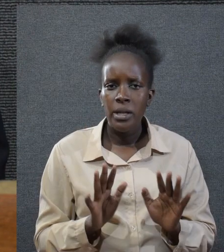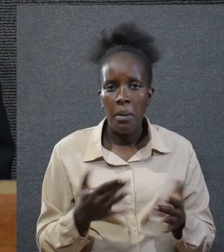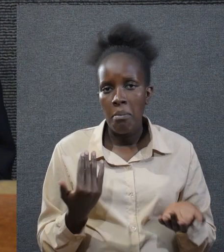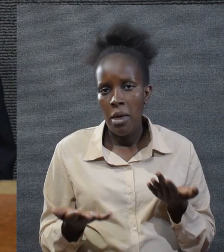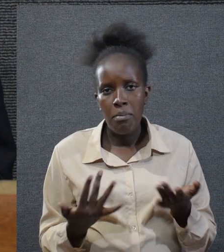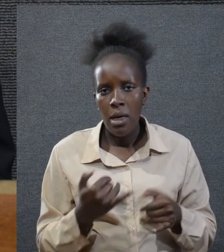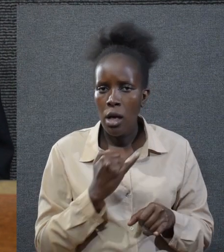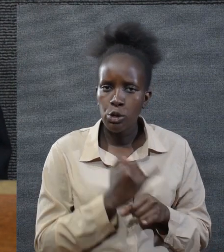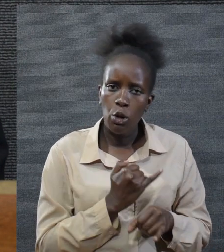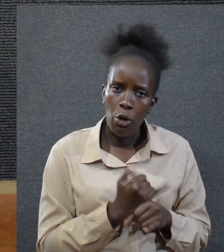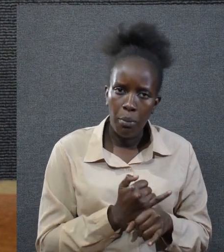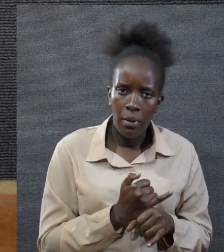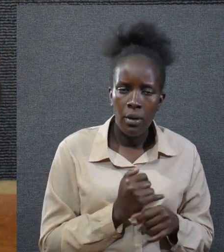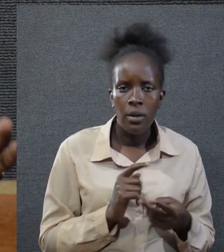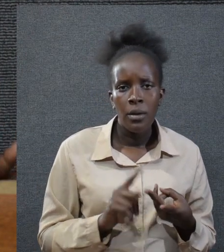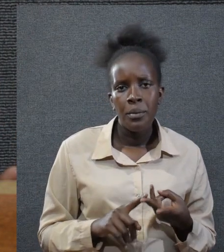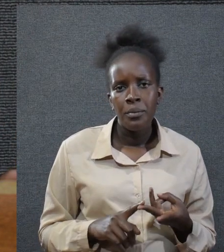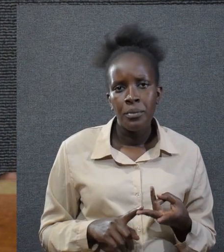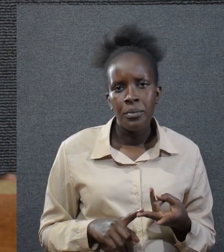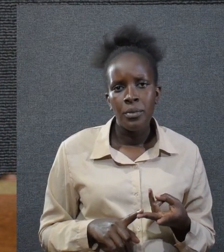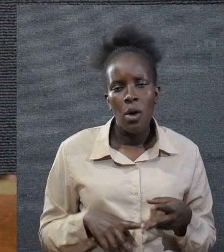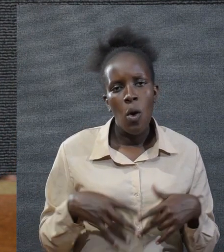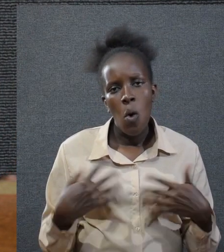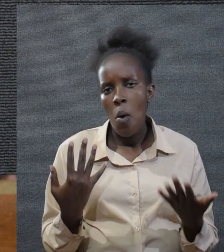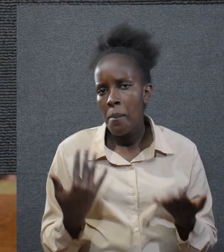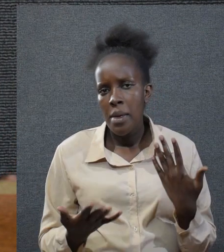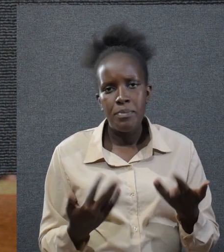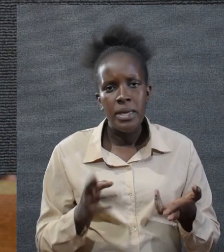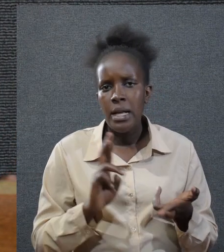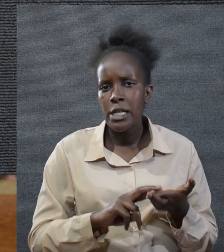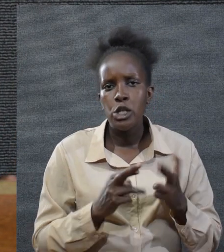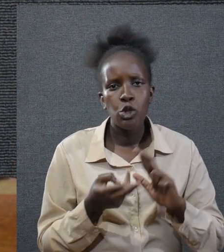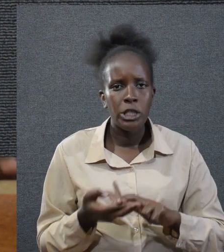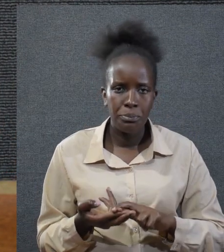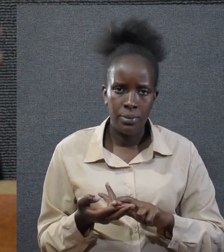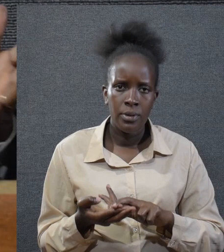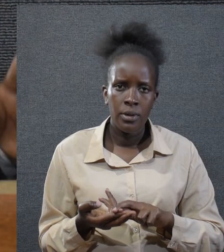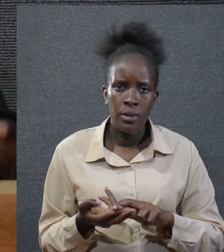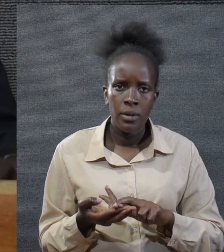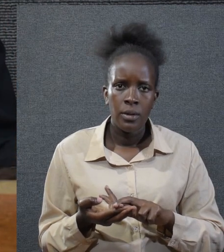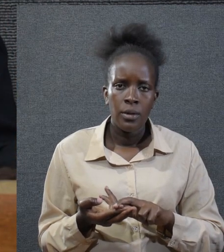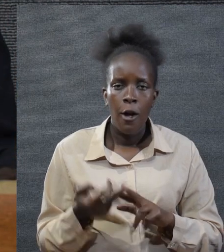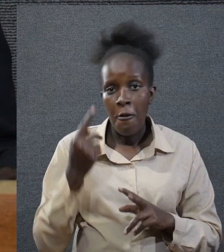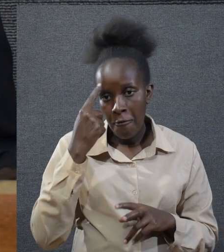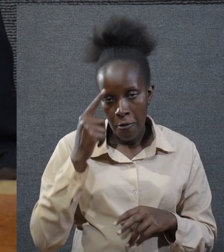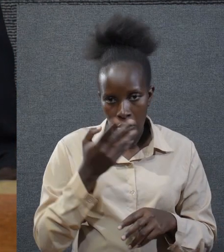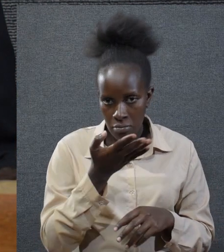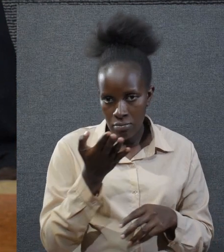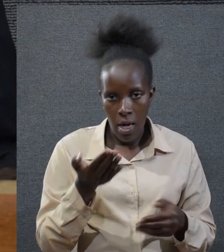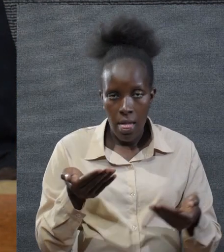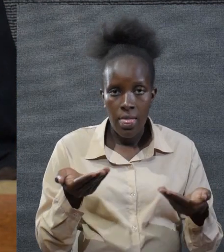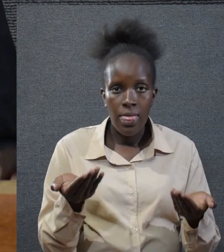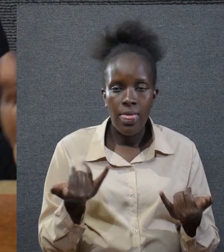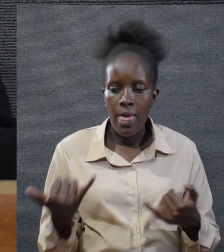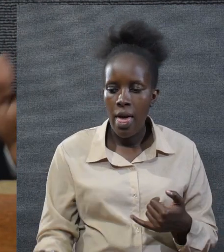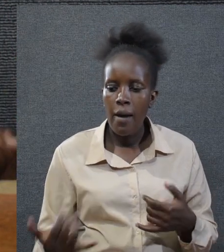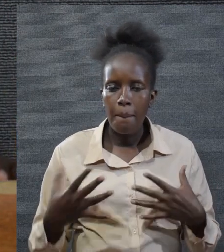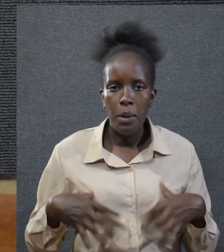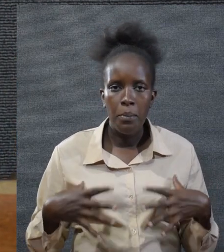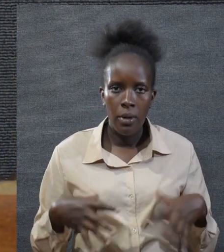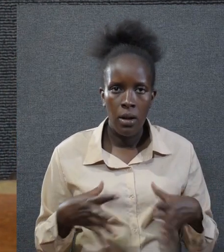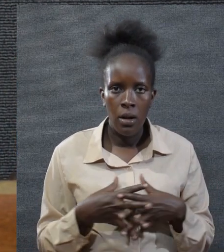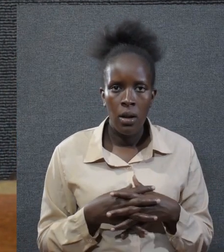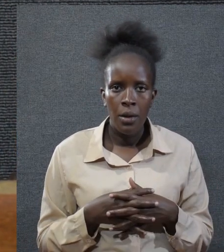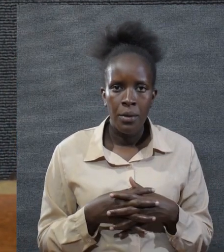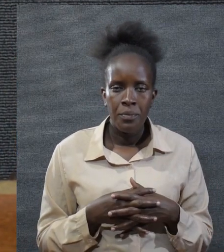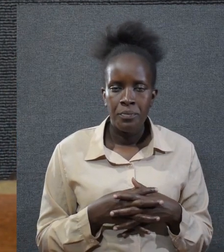treasure most maybe a job or maybe a relationship for us young